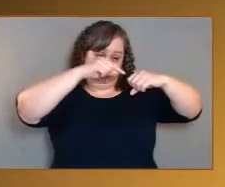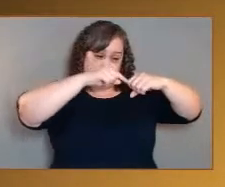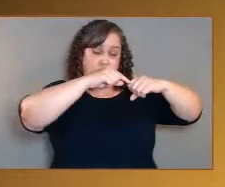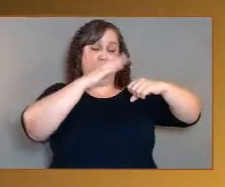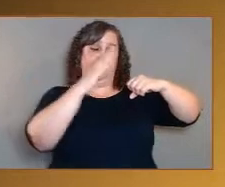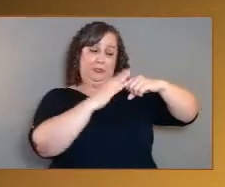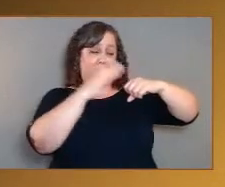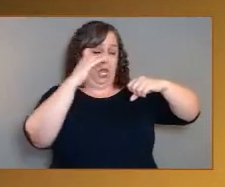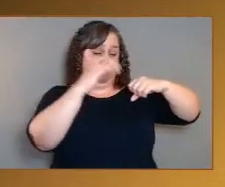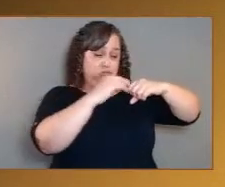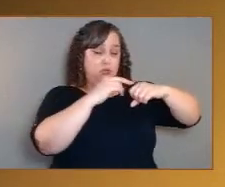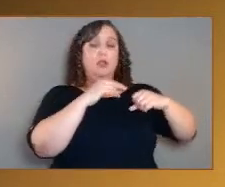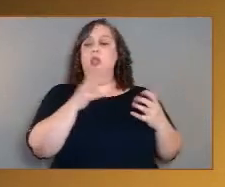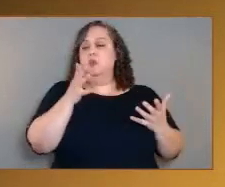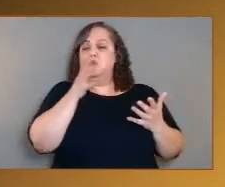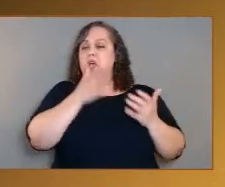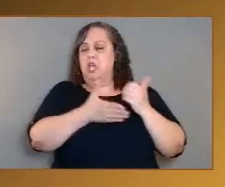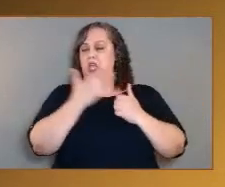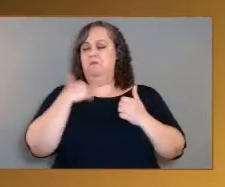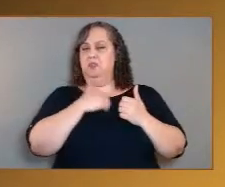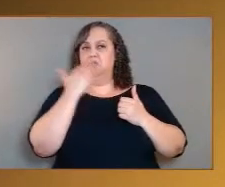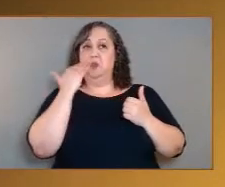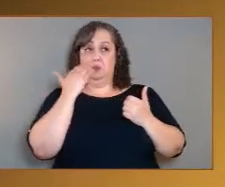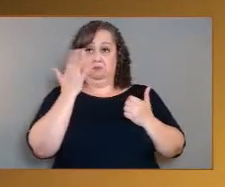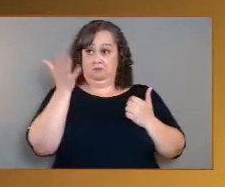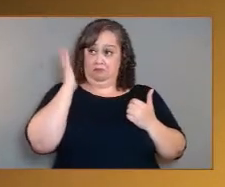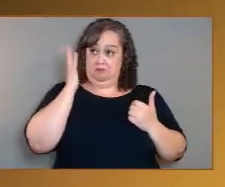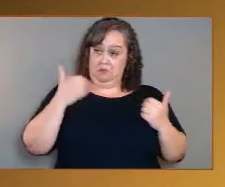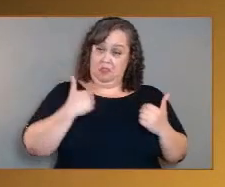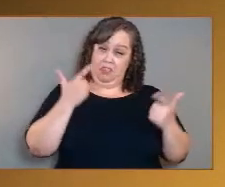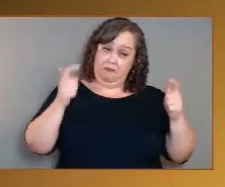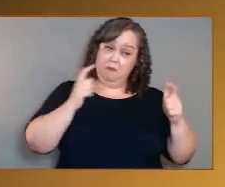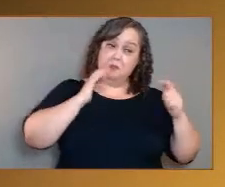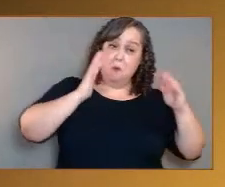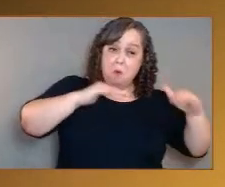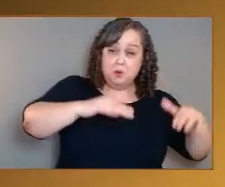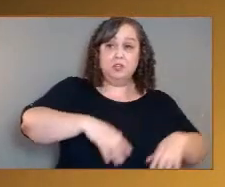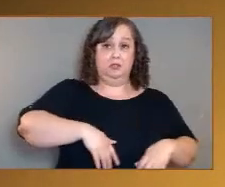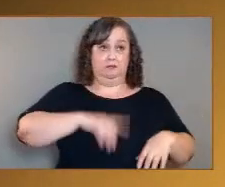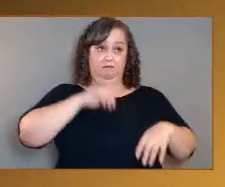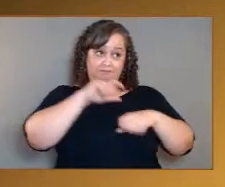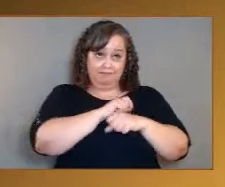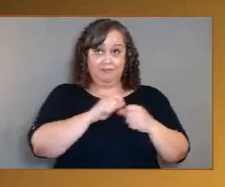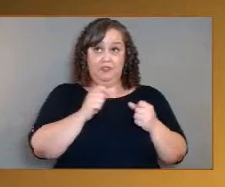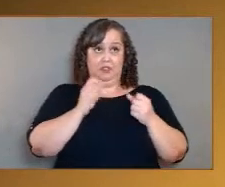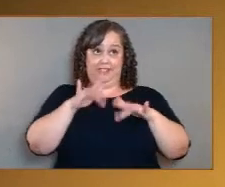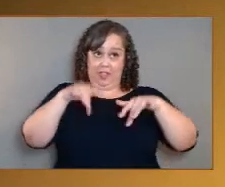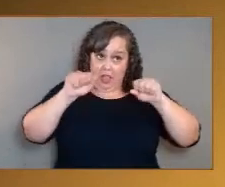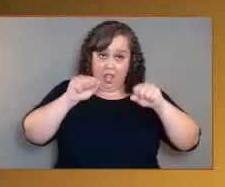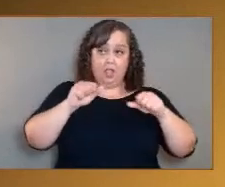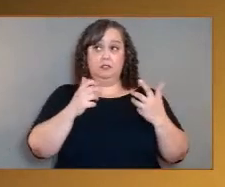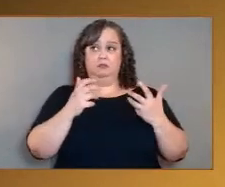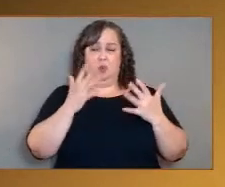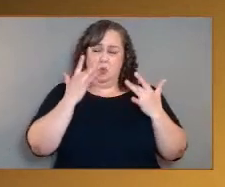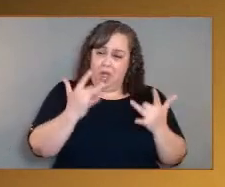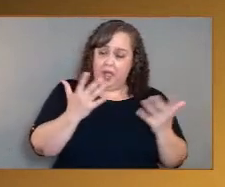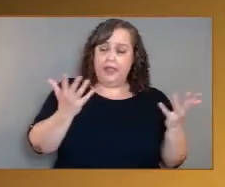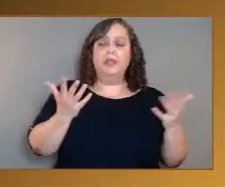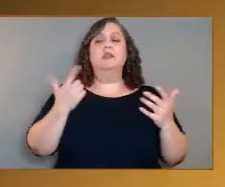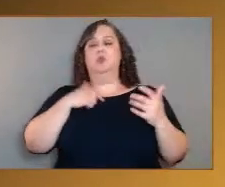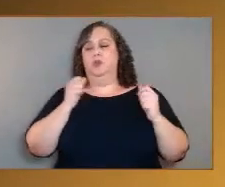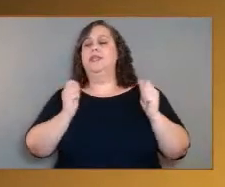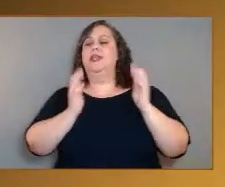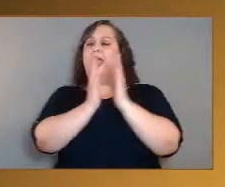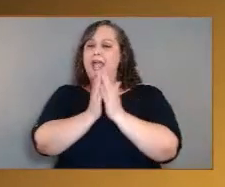Did it have big oceans? Did it? When were they lost? How were they lost? Why were they lost? Those are key questions we can ask through the chemical